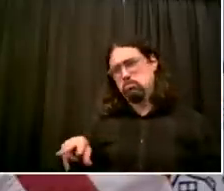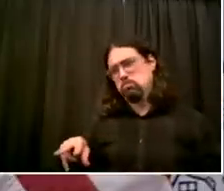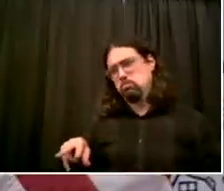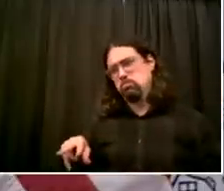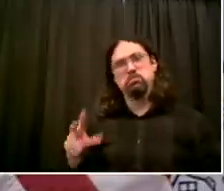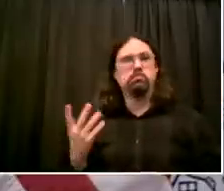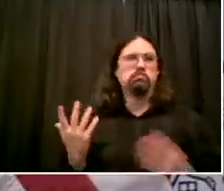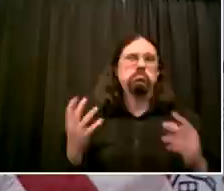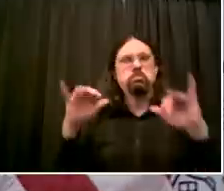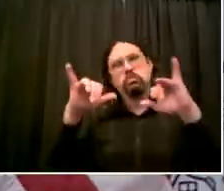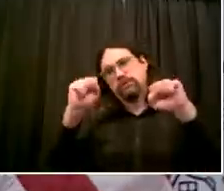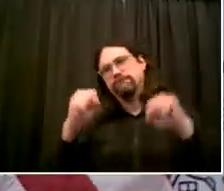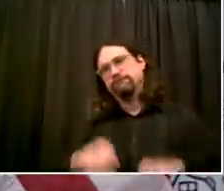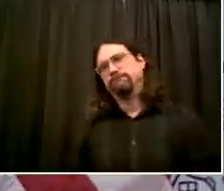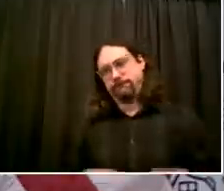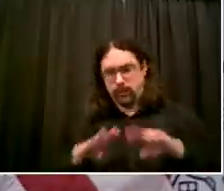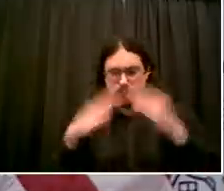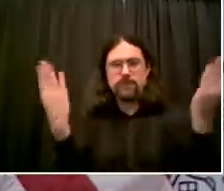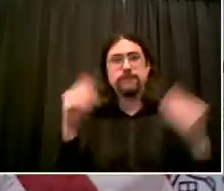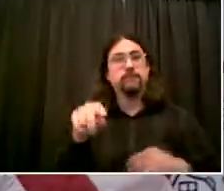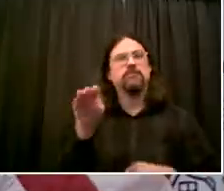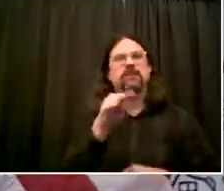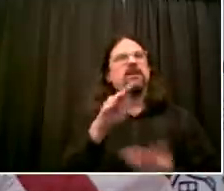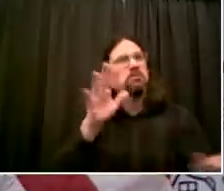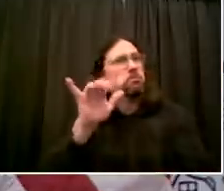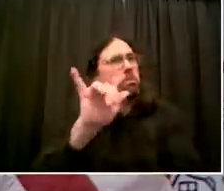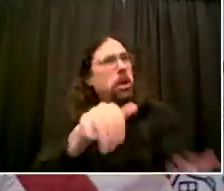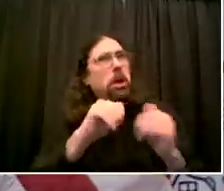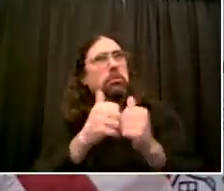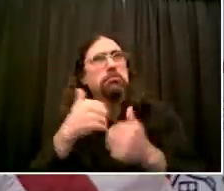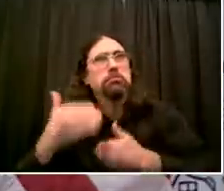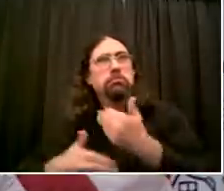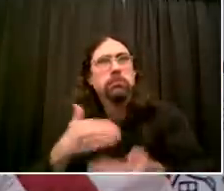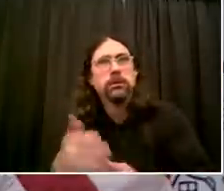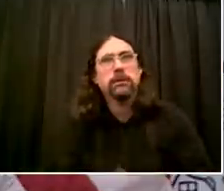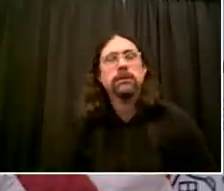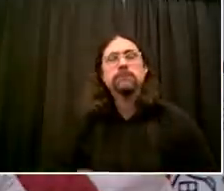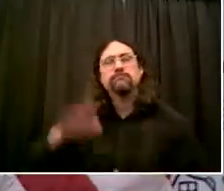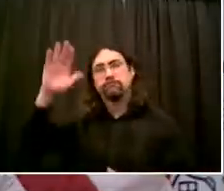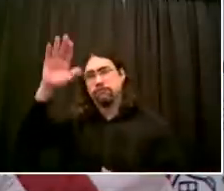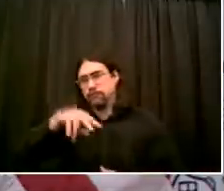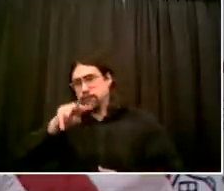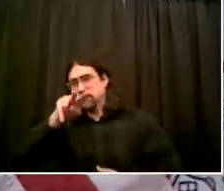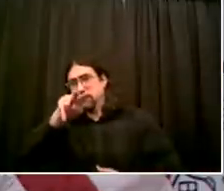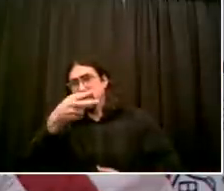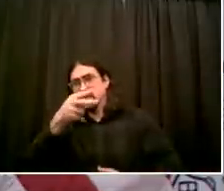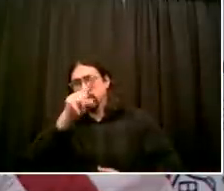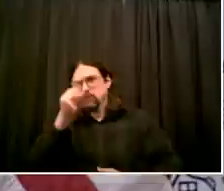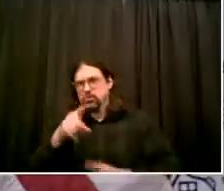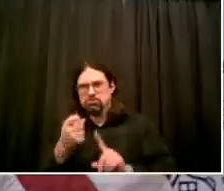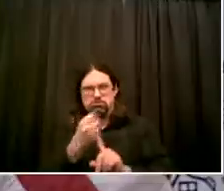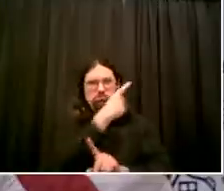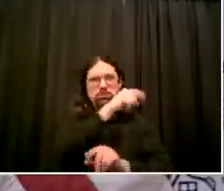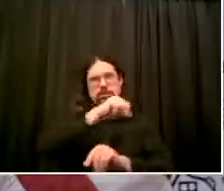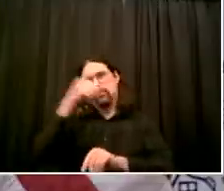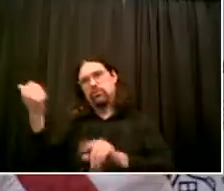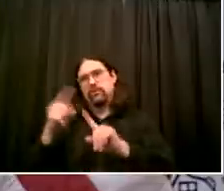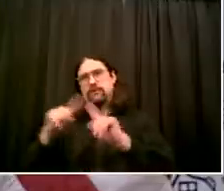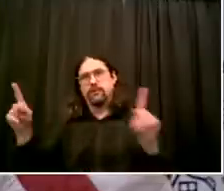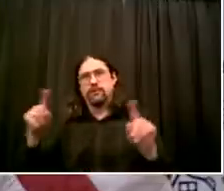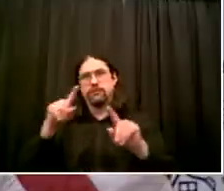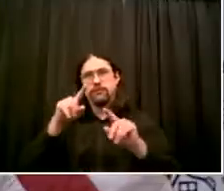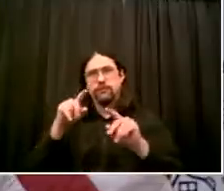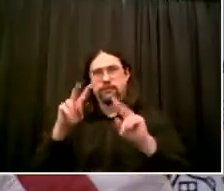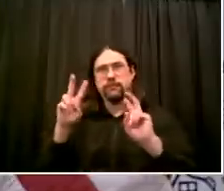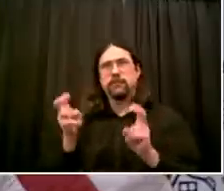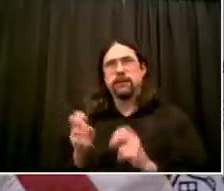Illegal fireworks are apparently abroad in the land here. A couple of our staffers told us that the fireworks are going off like